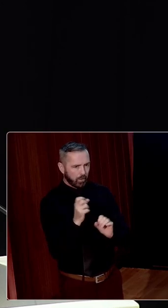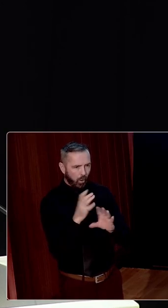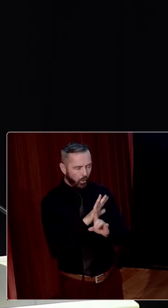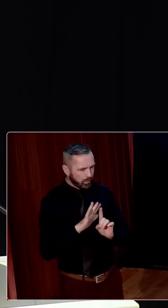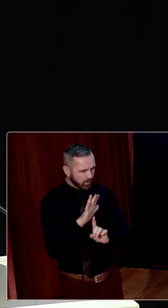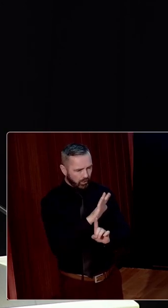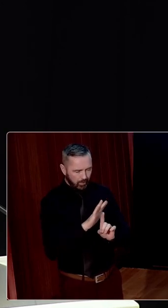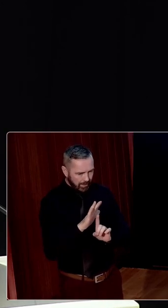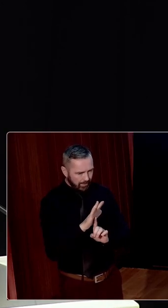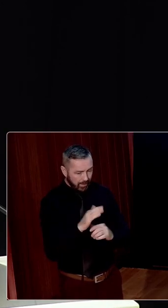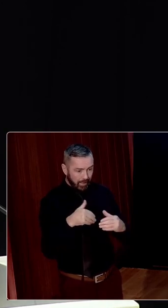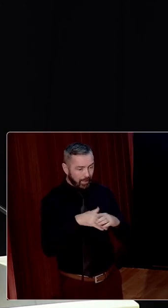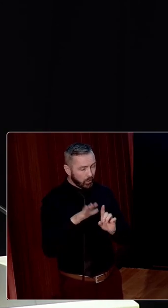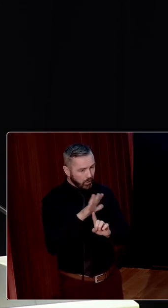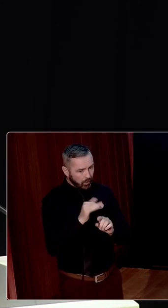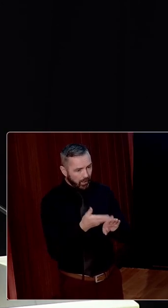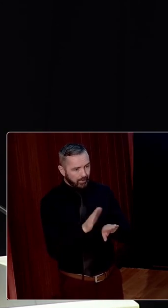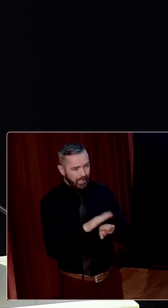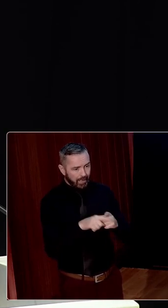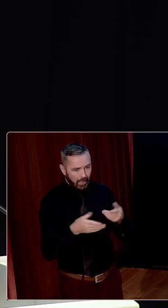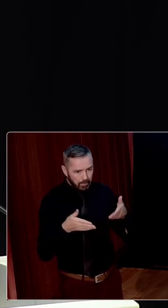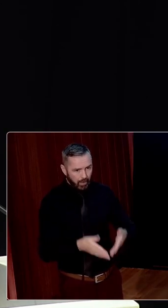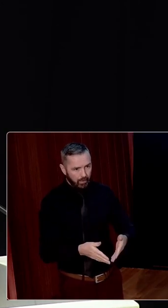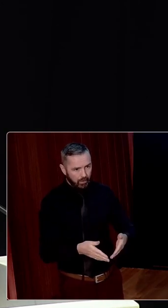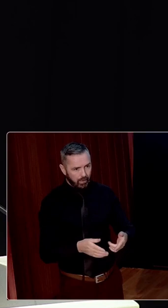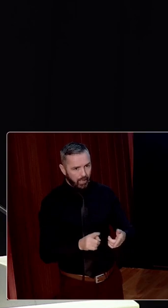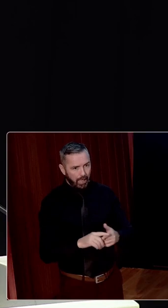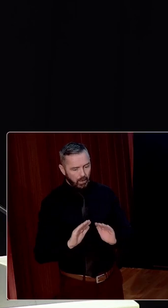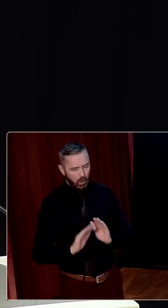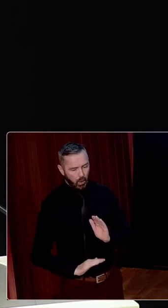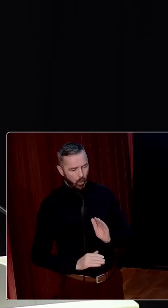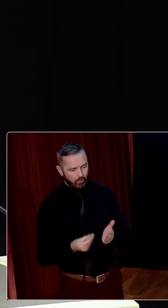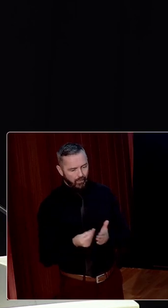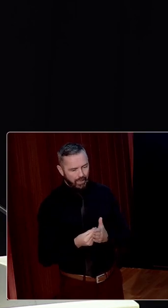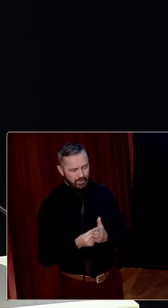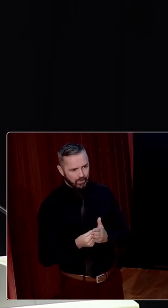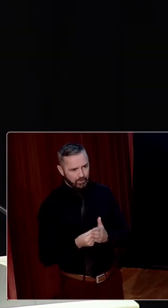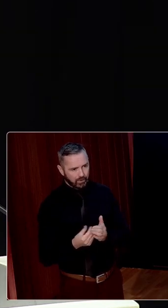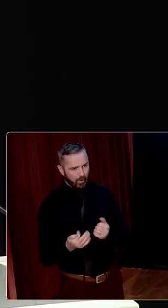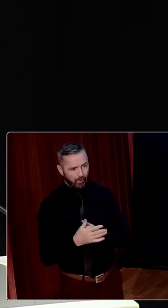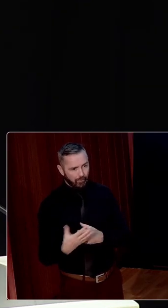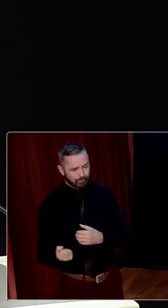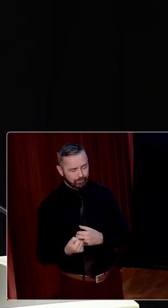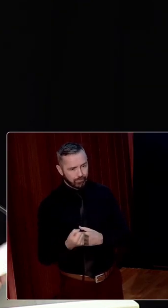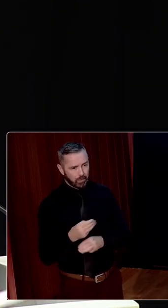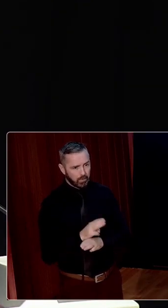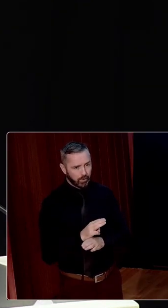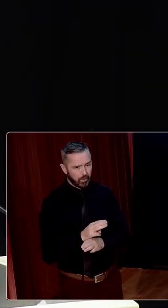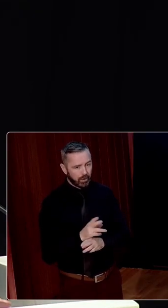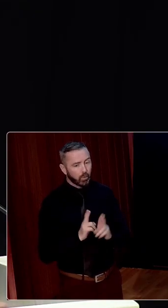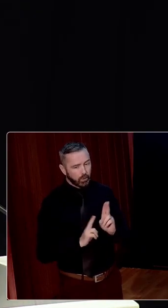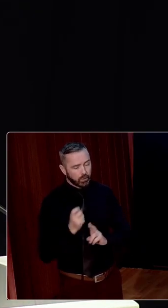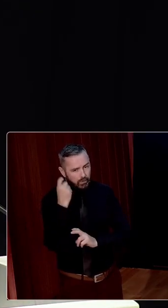circumstances, including the circumstances of his death and burial, and the low financial position of his mother, you could reconsider the case.